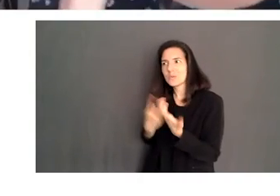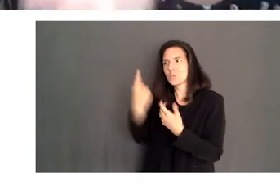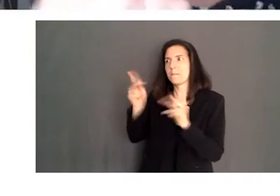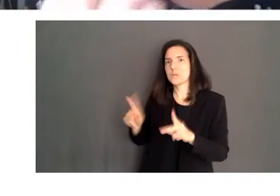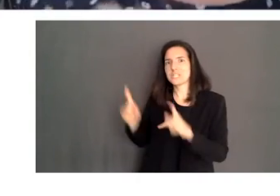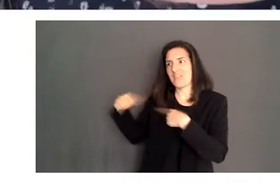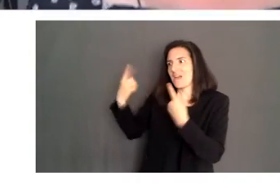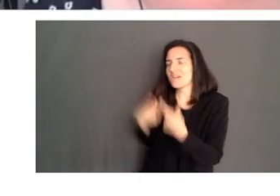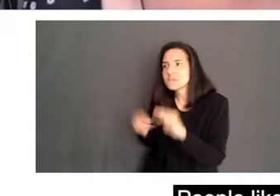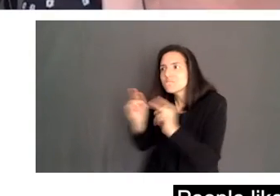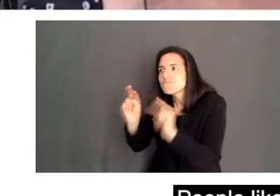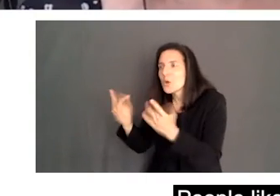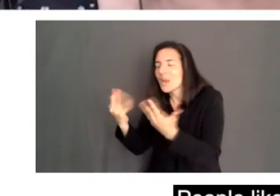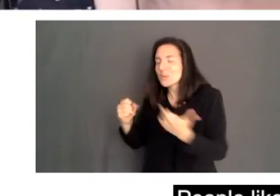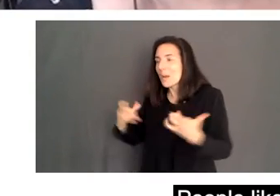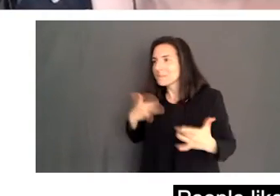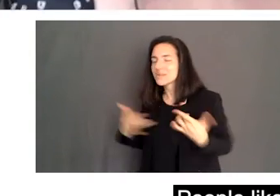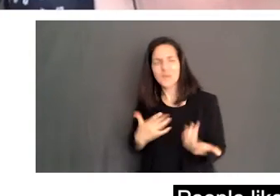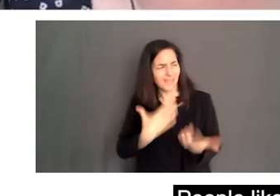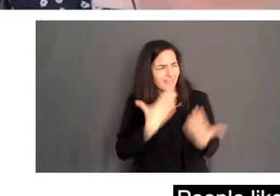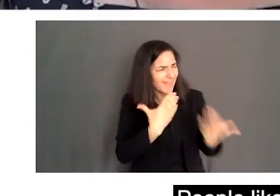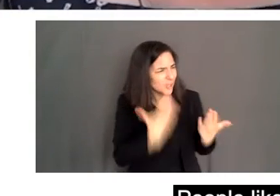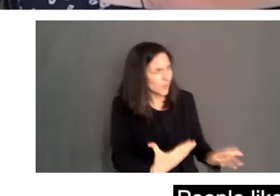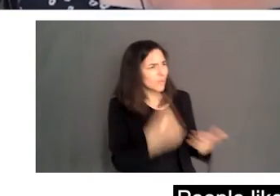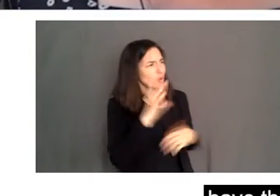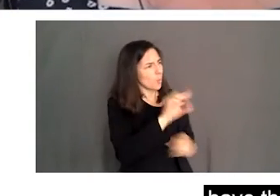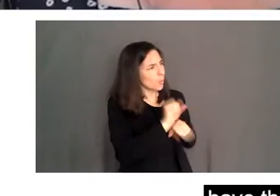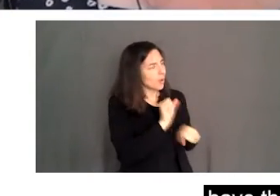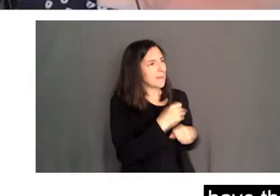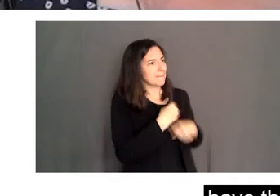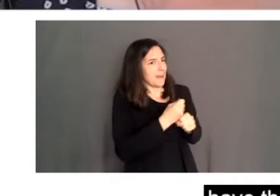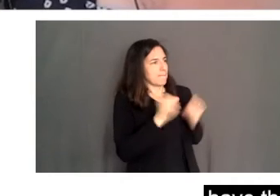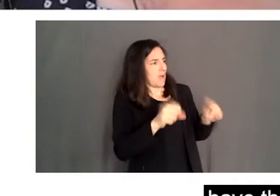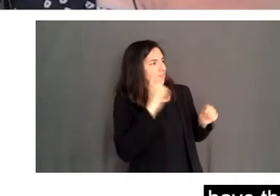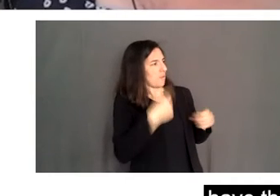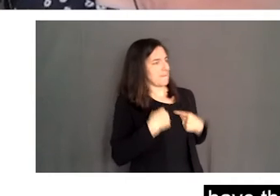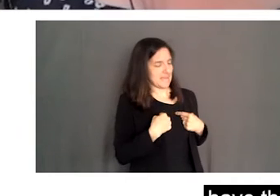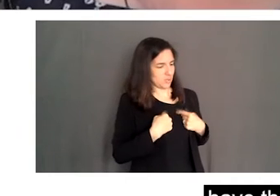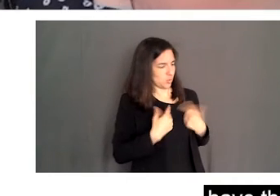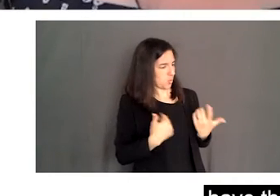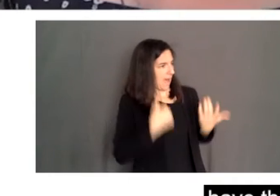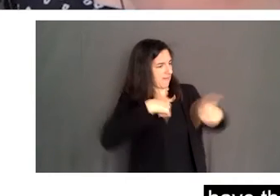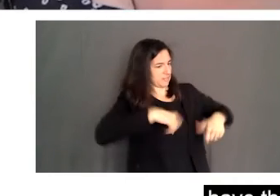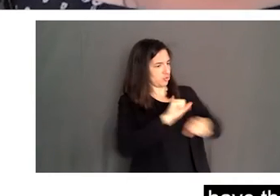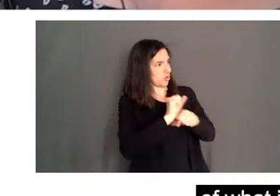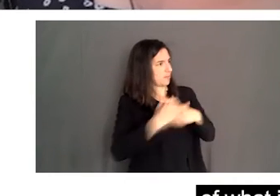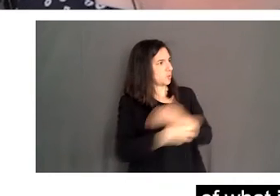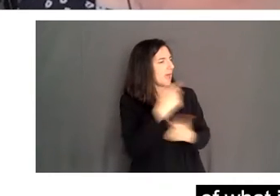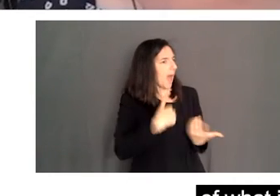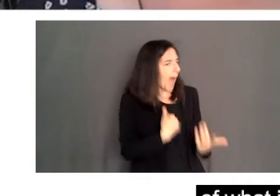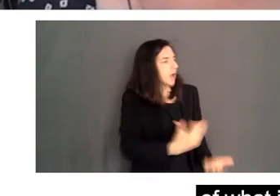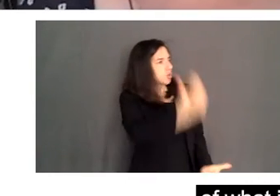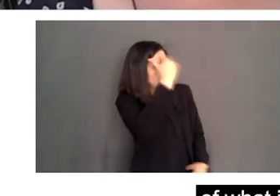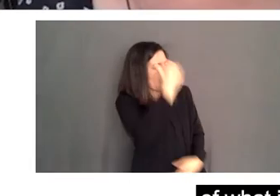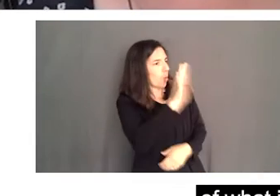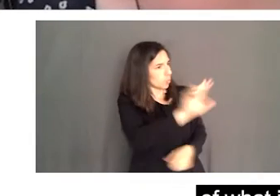excited. People you made it possible for people like me to have the job I have today, right? I'm well aware of what it